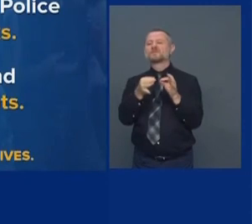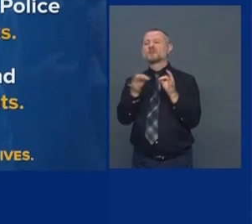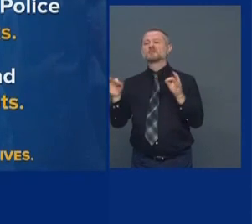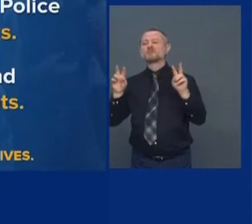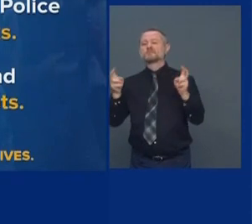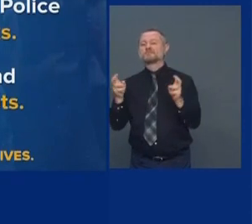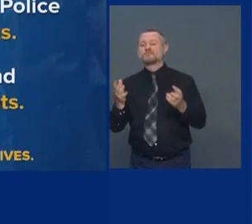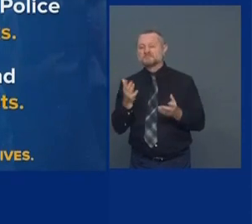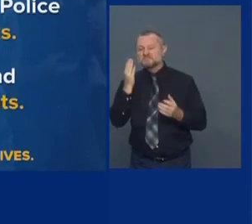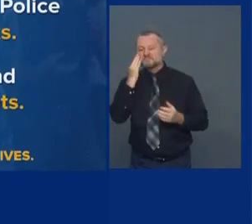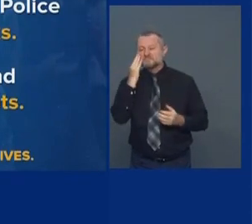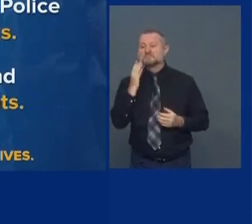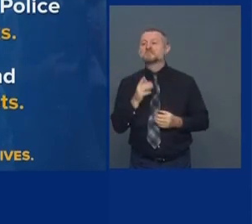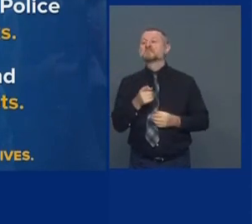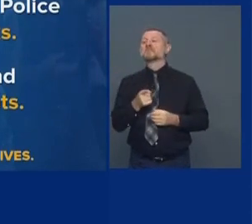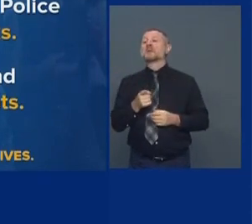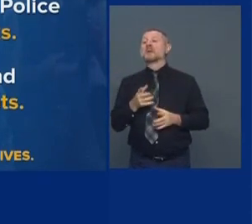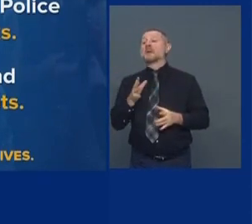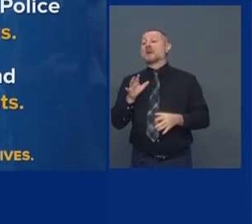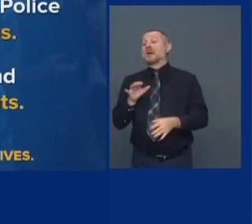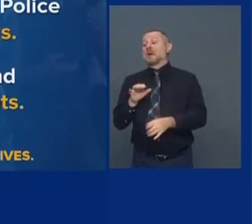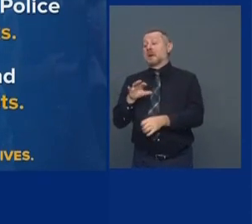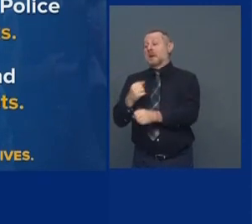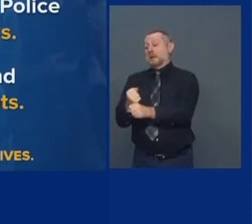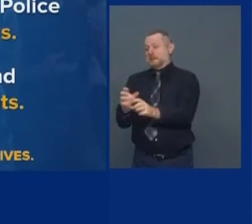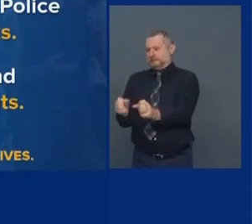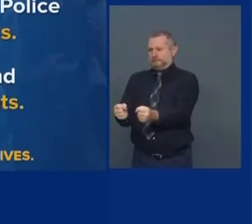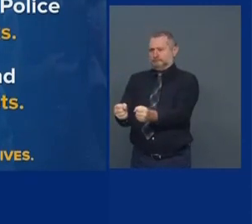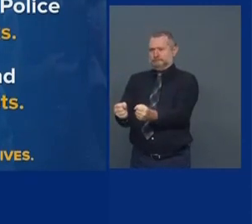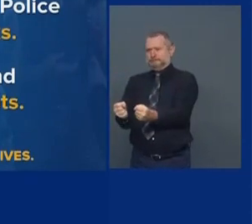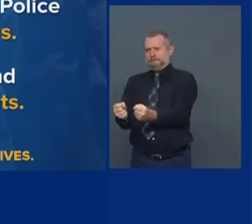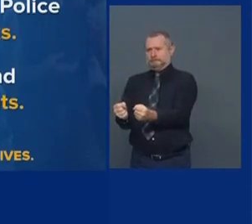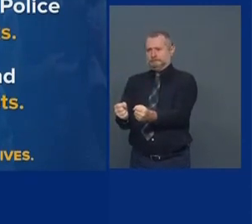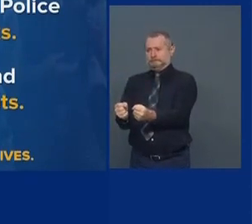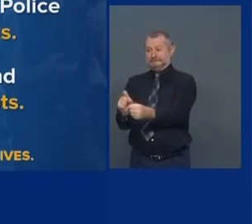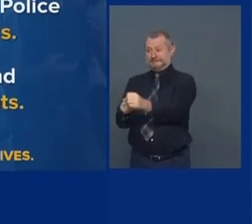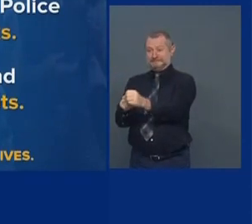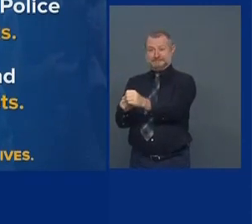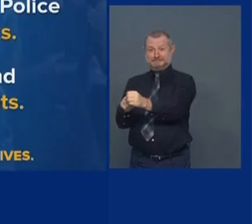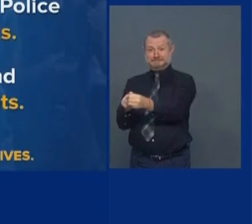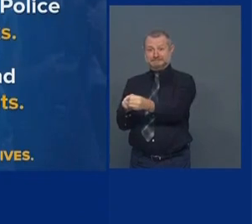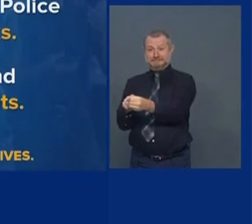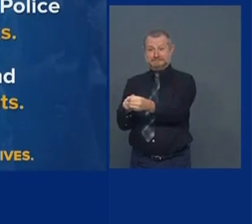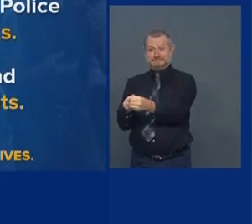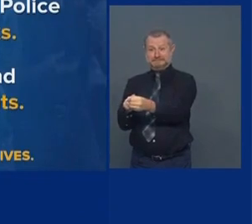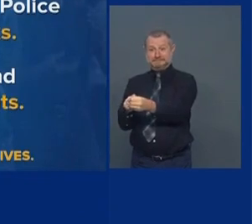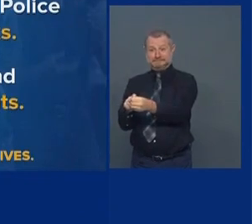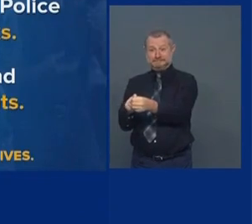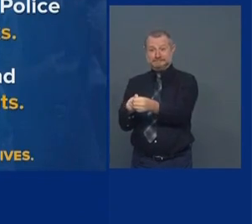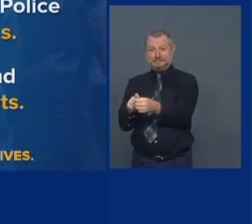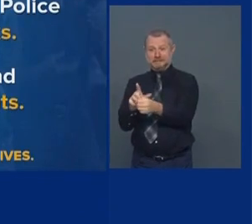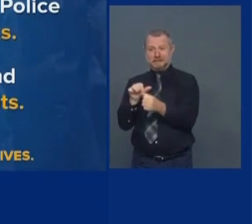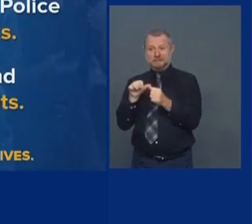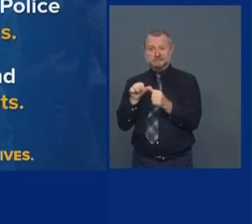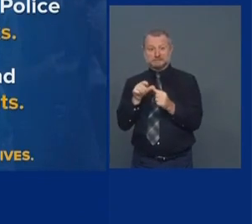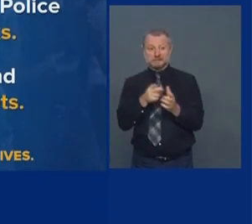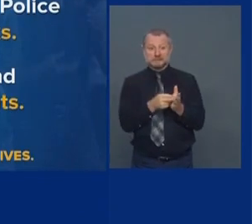Locks keep honest people honest. Have you ever heard that? No.